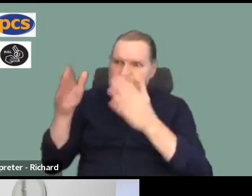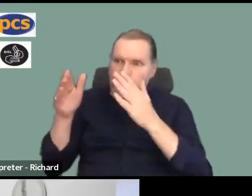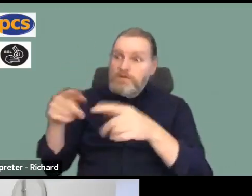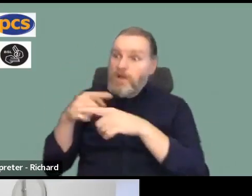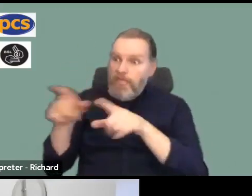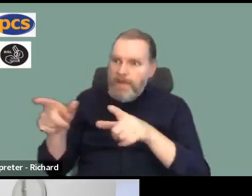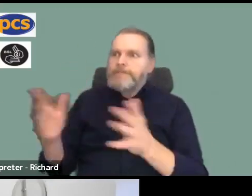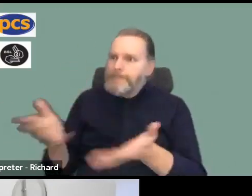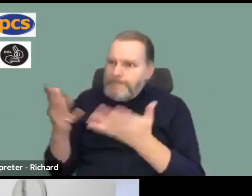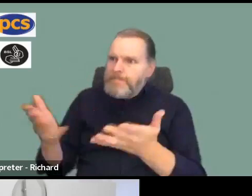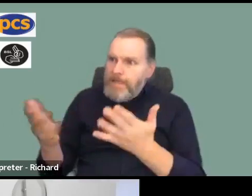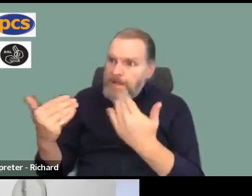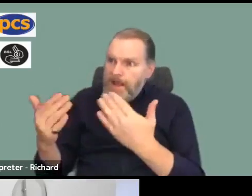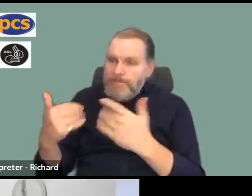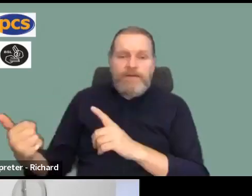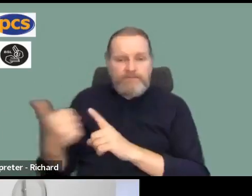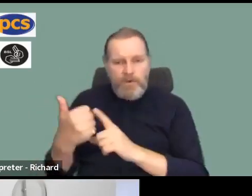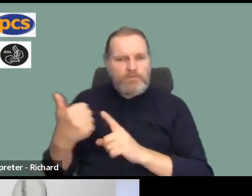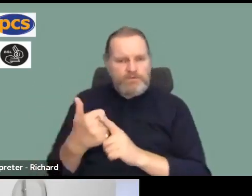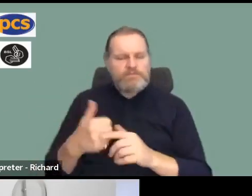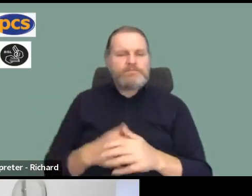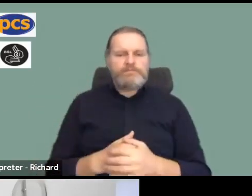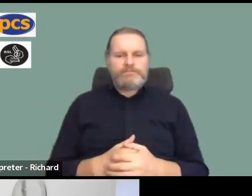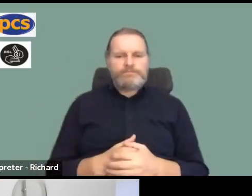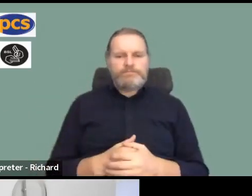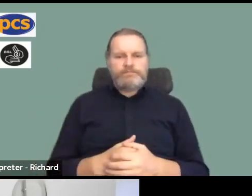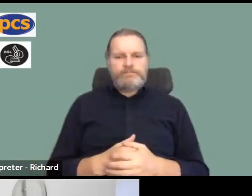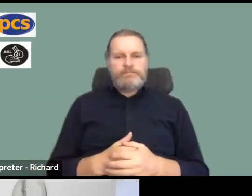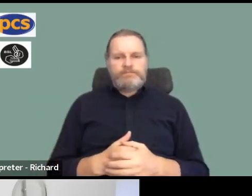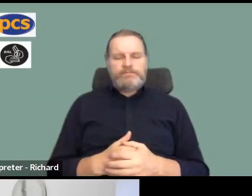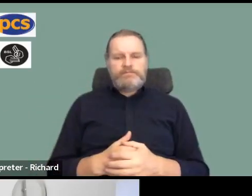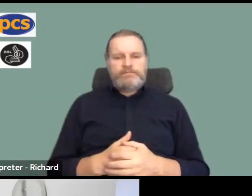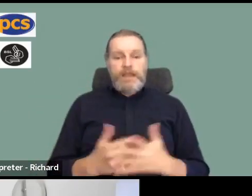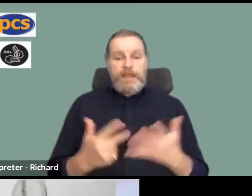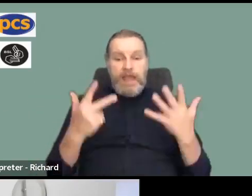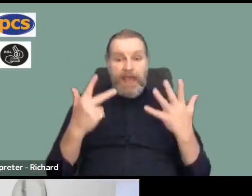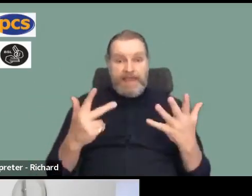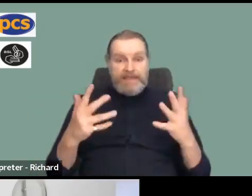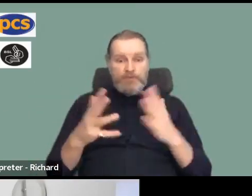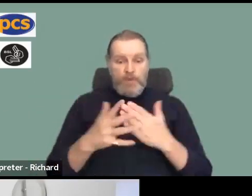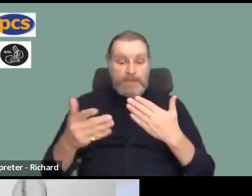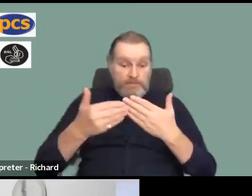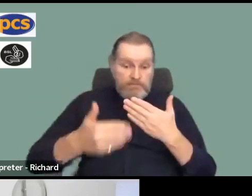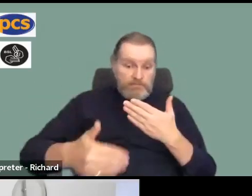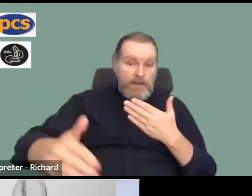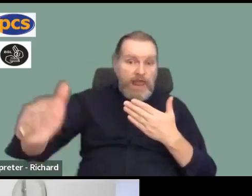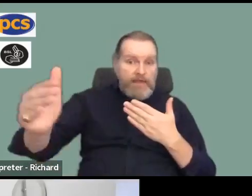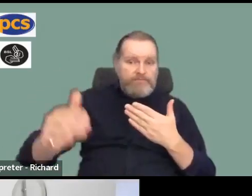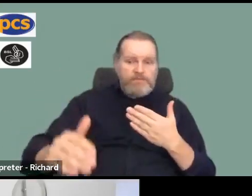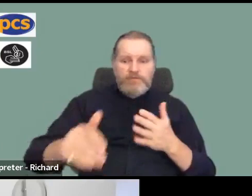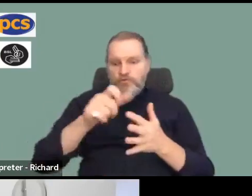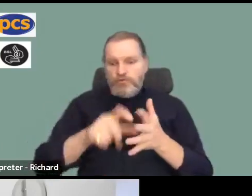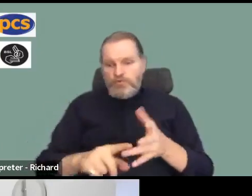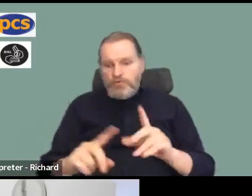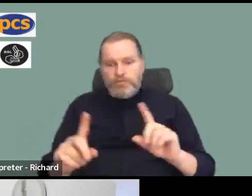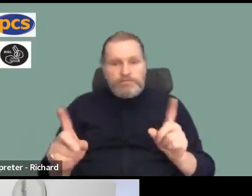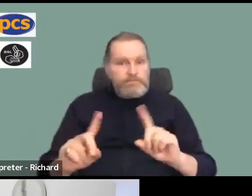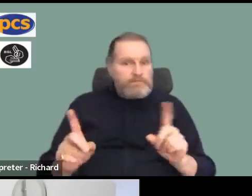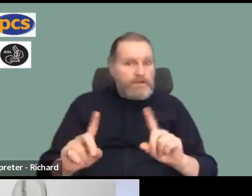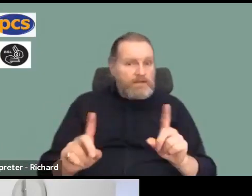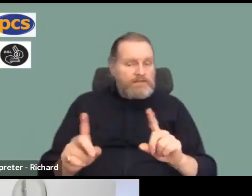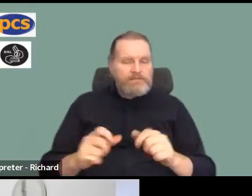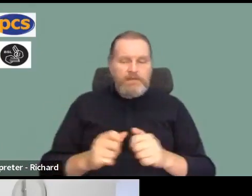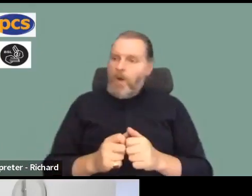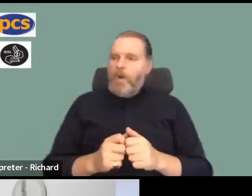So in terms of advocates and the question about eight weeks to go, what should we be doing? I mean, there's a big list of what people should be doing.